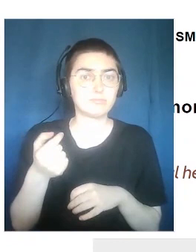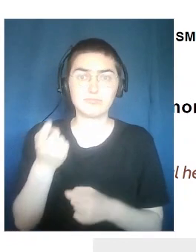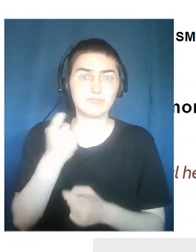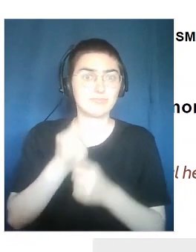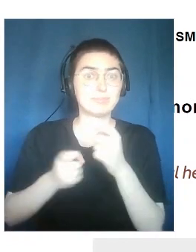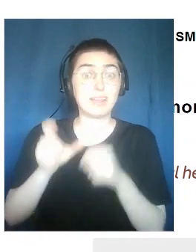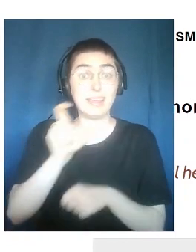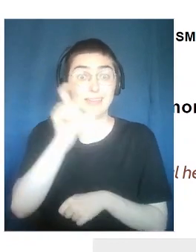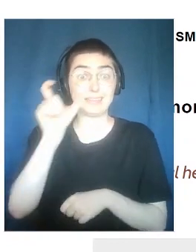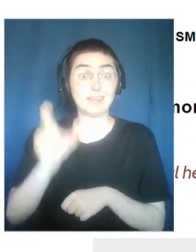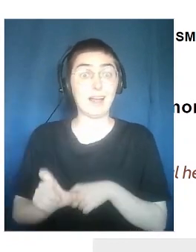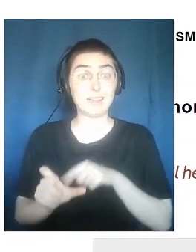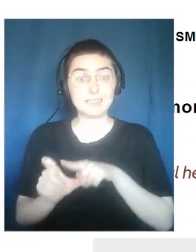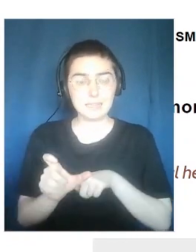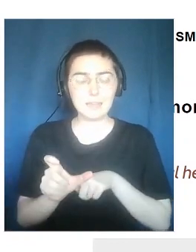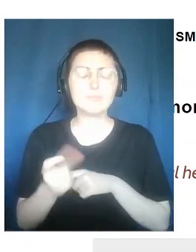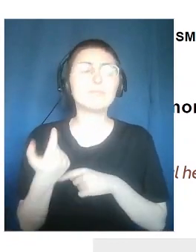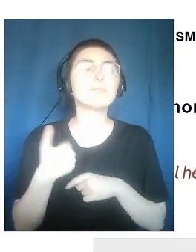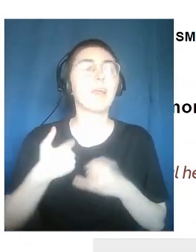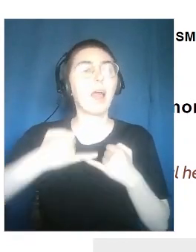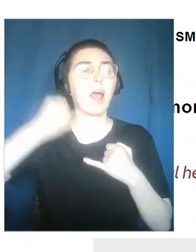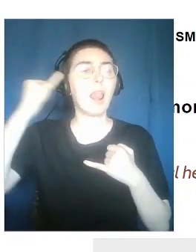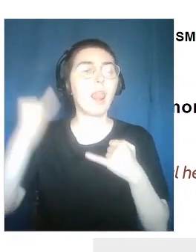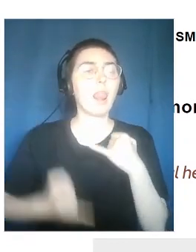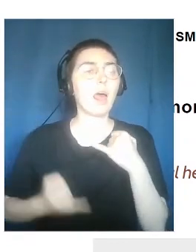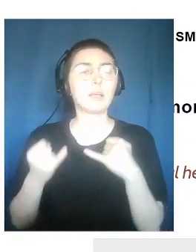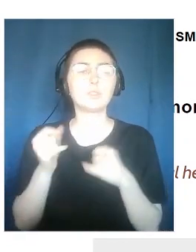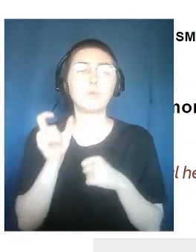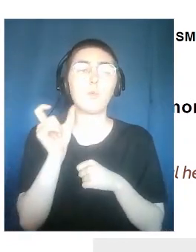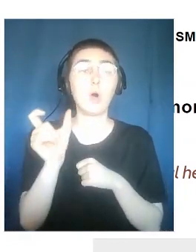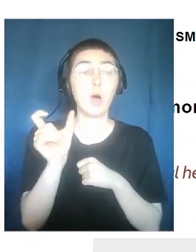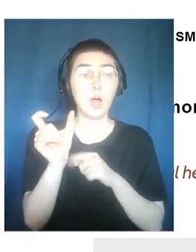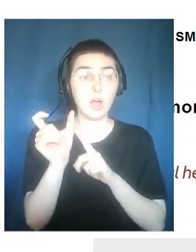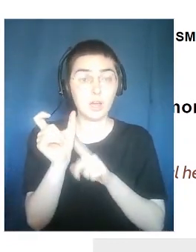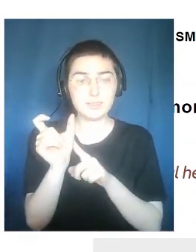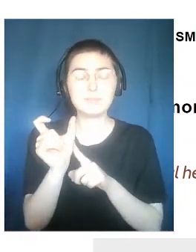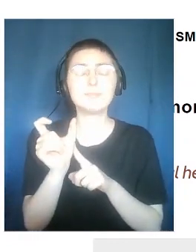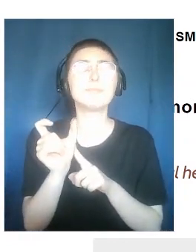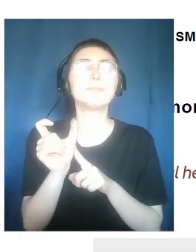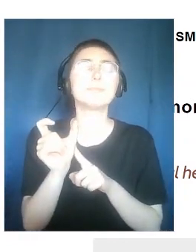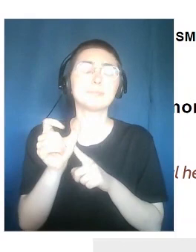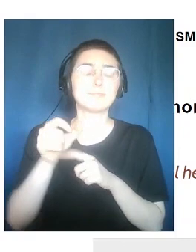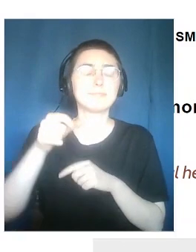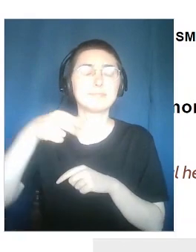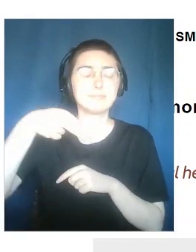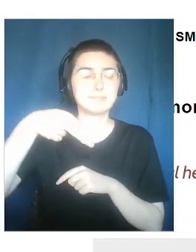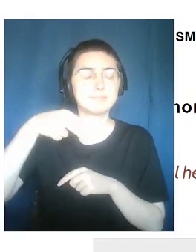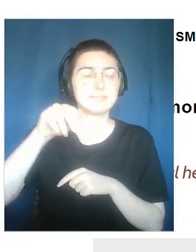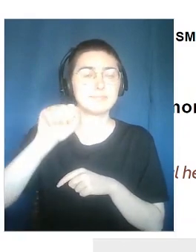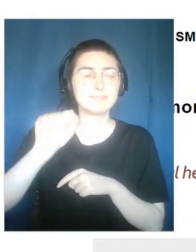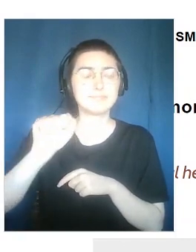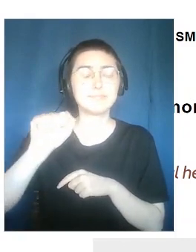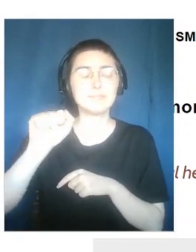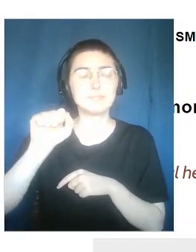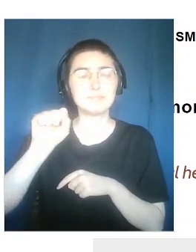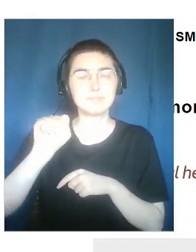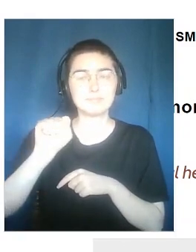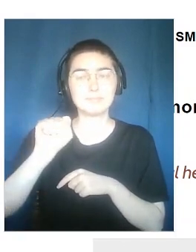And the last word is hide and seek.